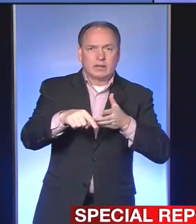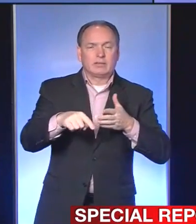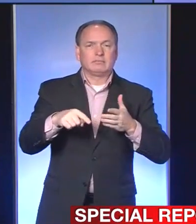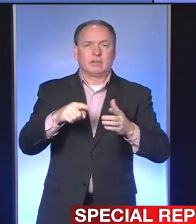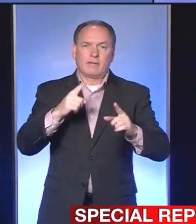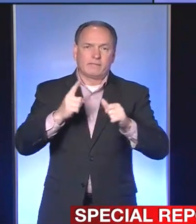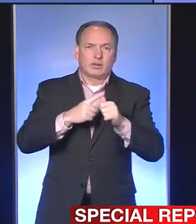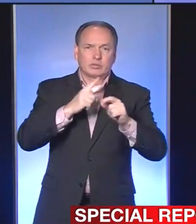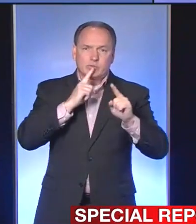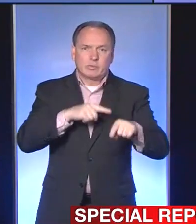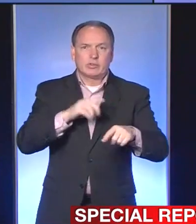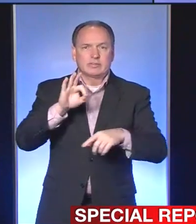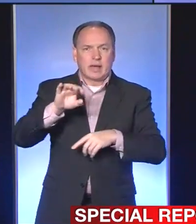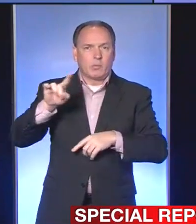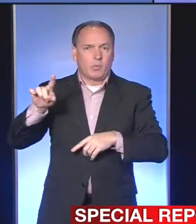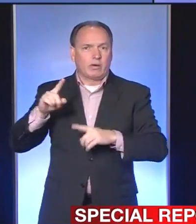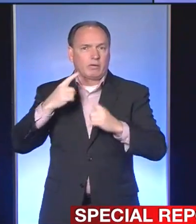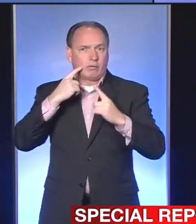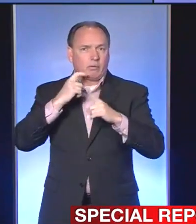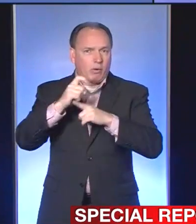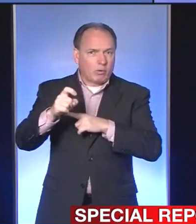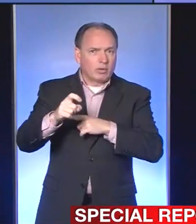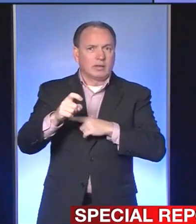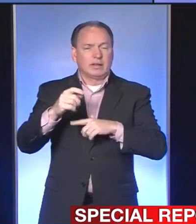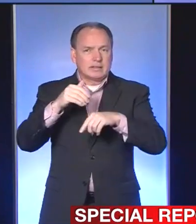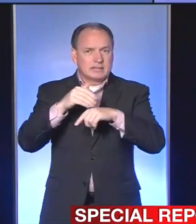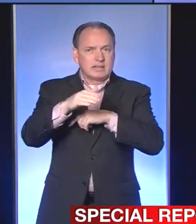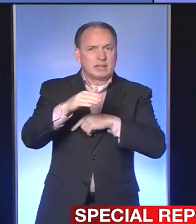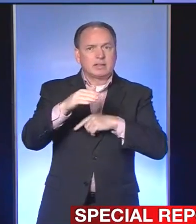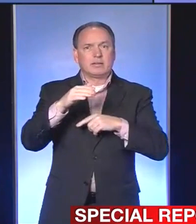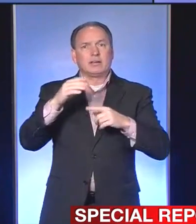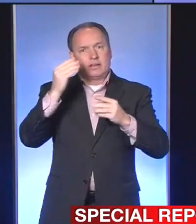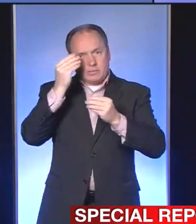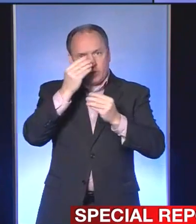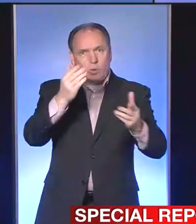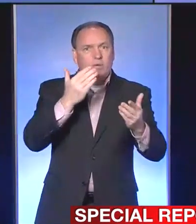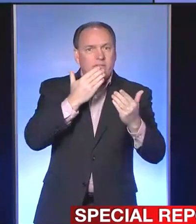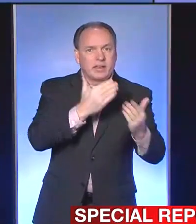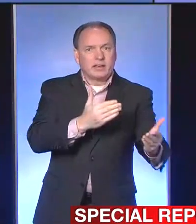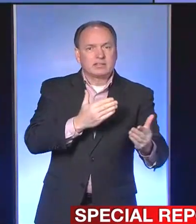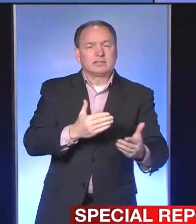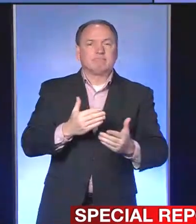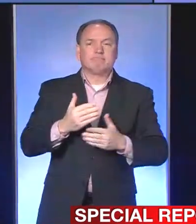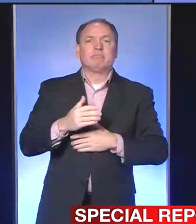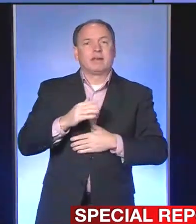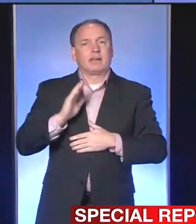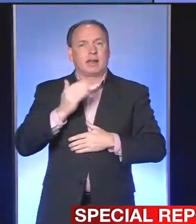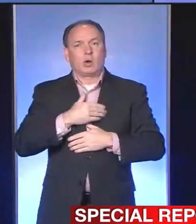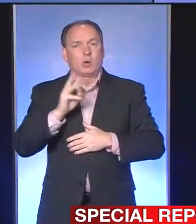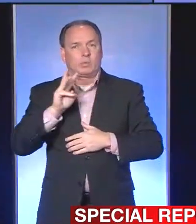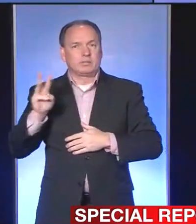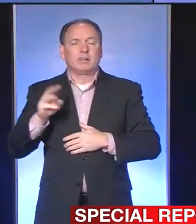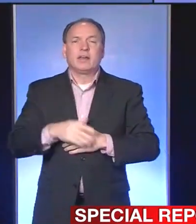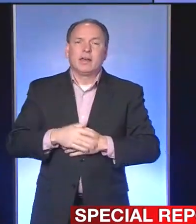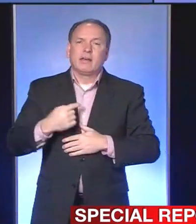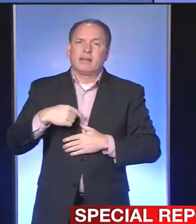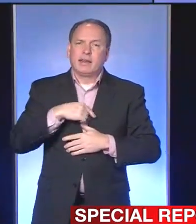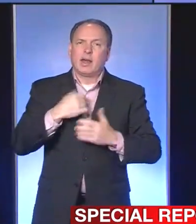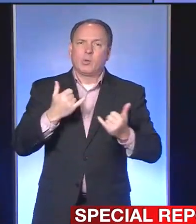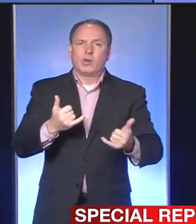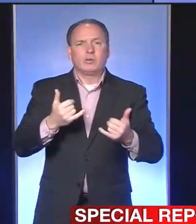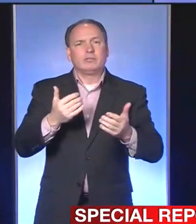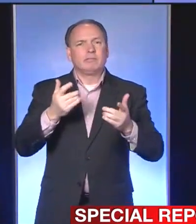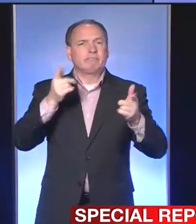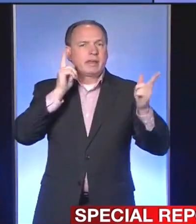And thank you for sending them a note of thanks at public.safety at eriecountypa.gov. And now we'll hear updates from our hospital